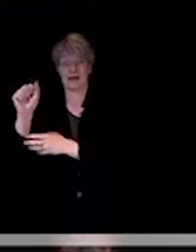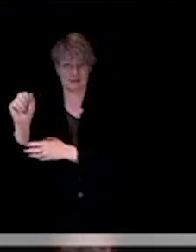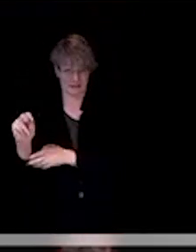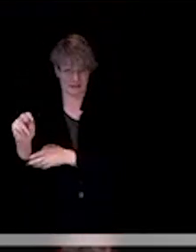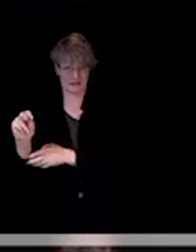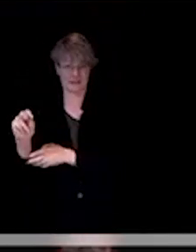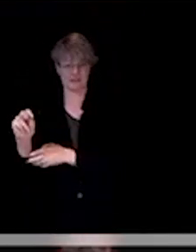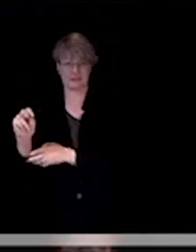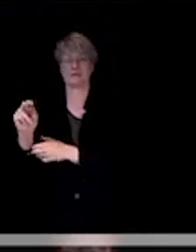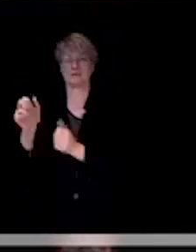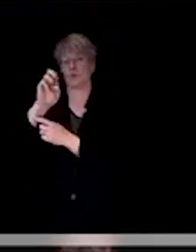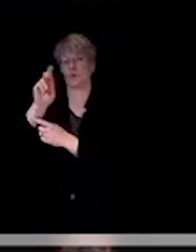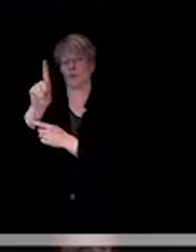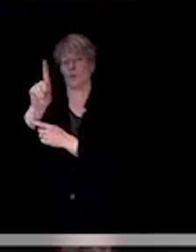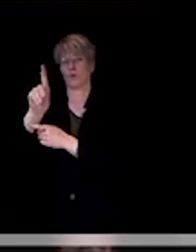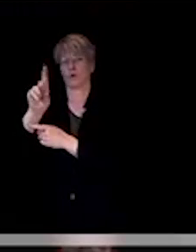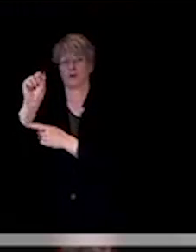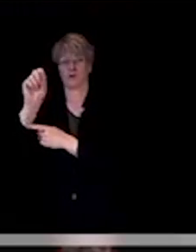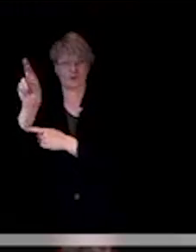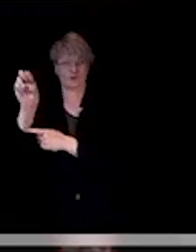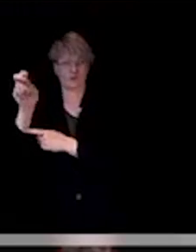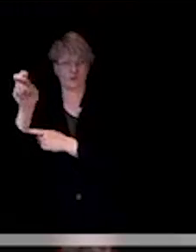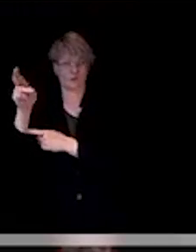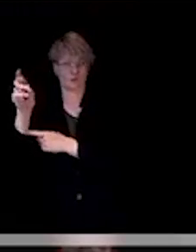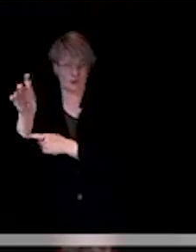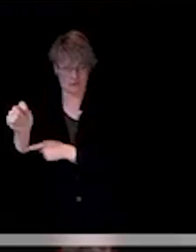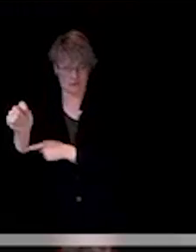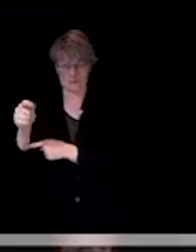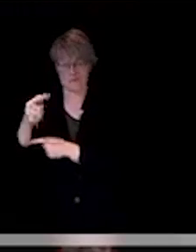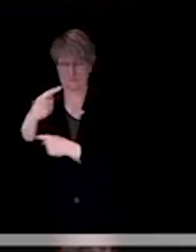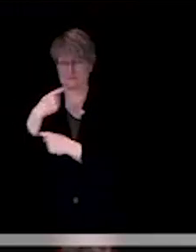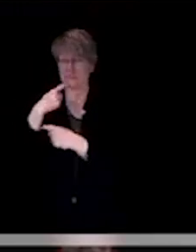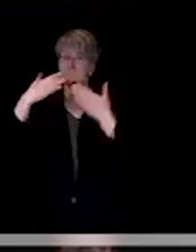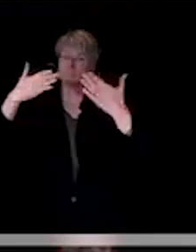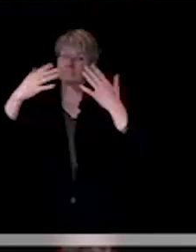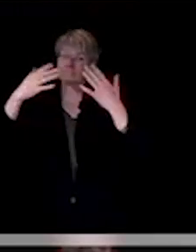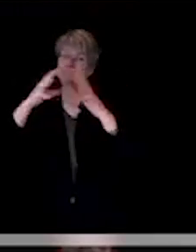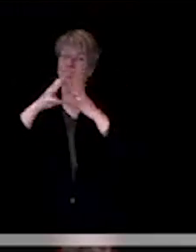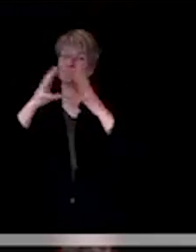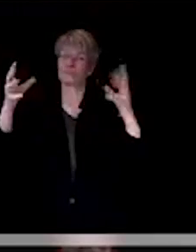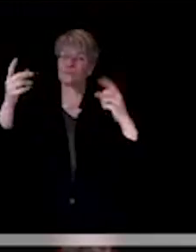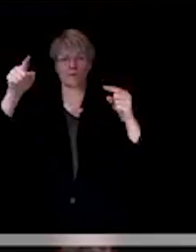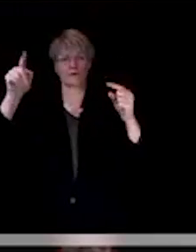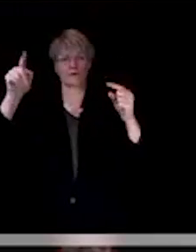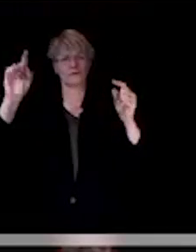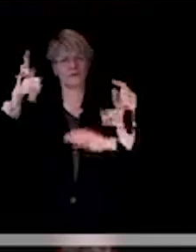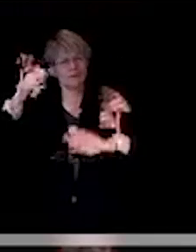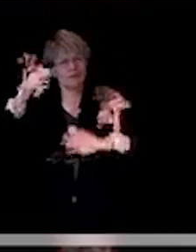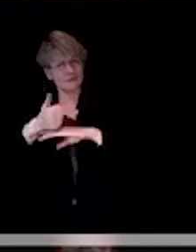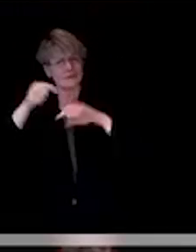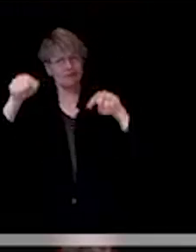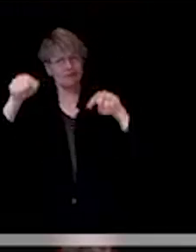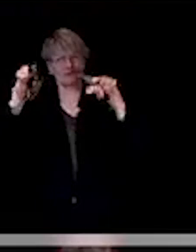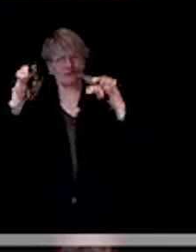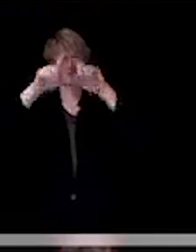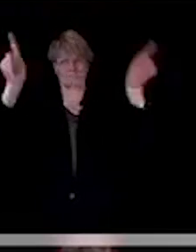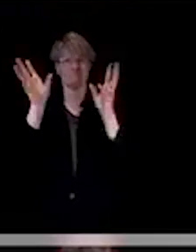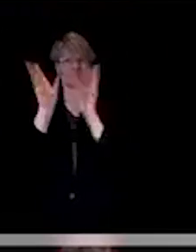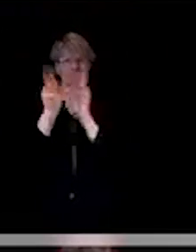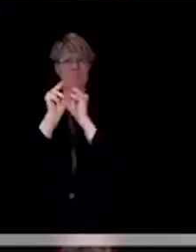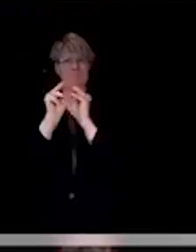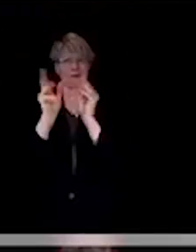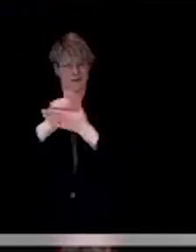guys doing? So, I just wanted to say, first of all, thank you so much for having this vehicle available. So, the